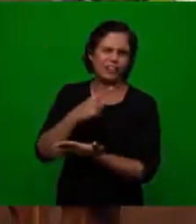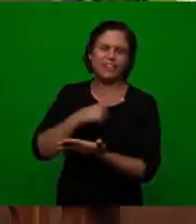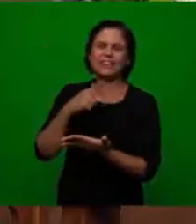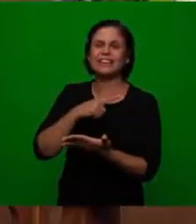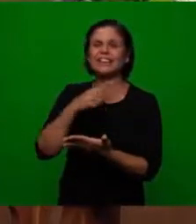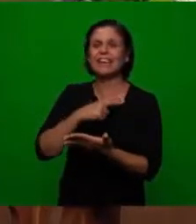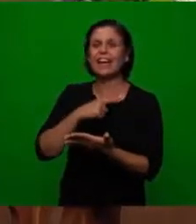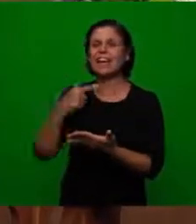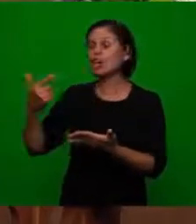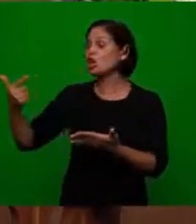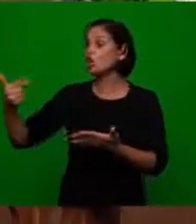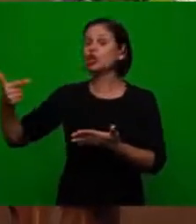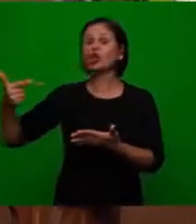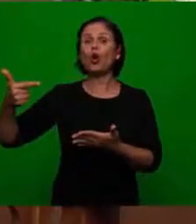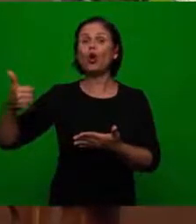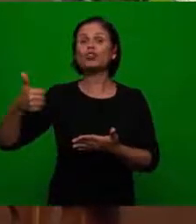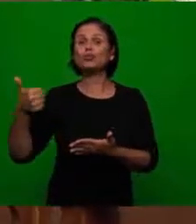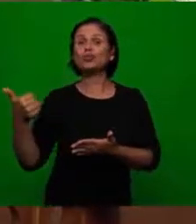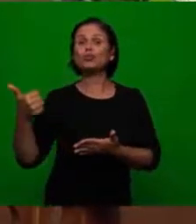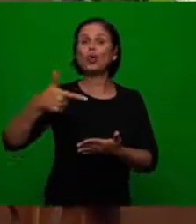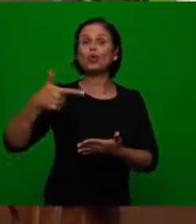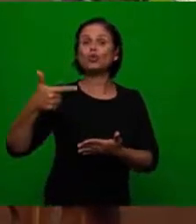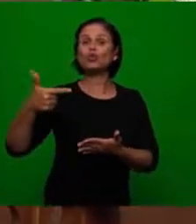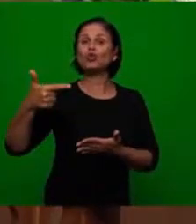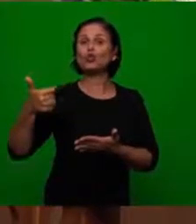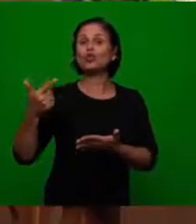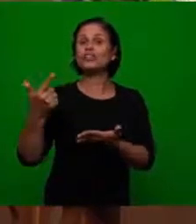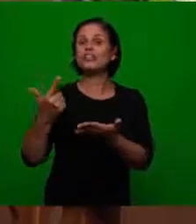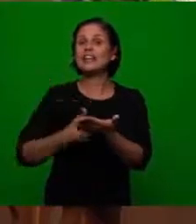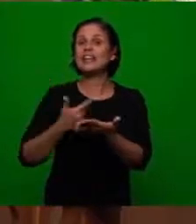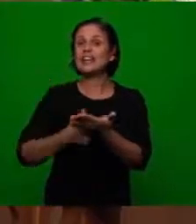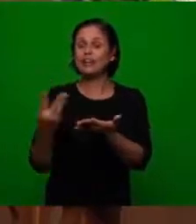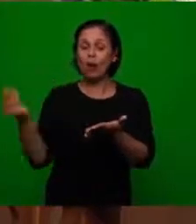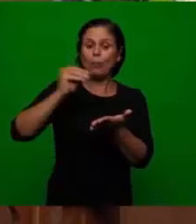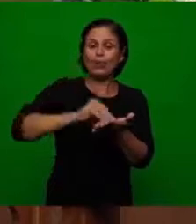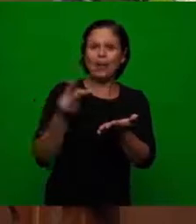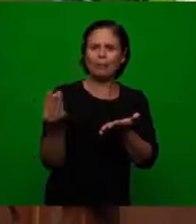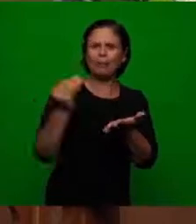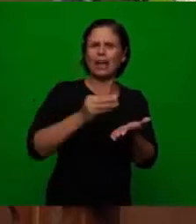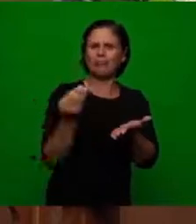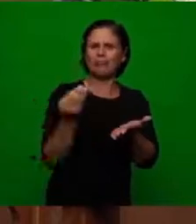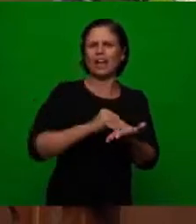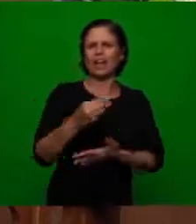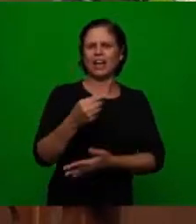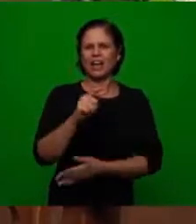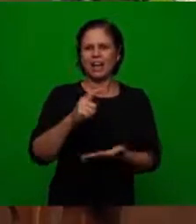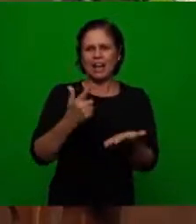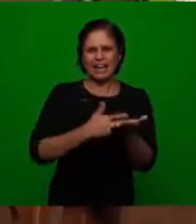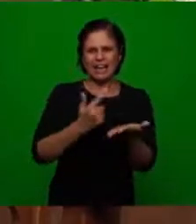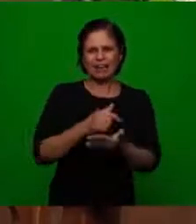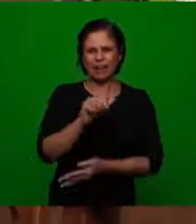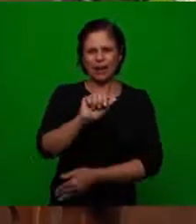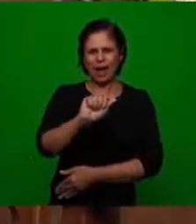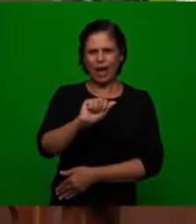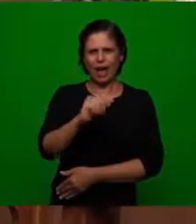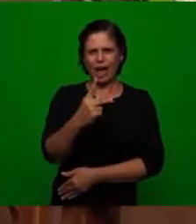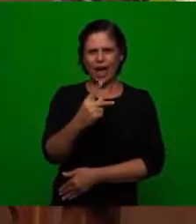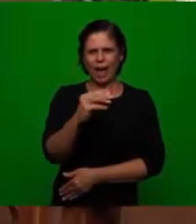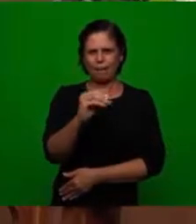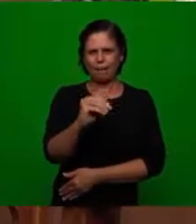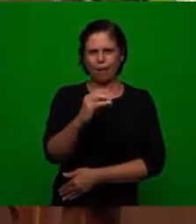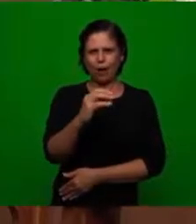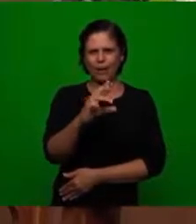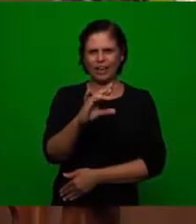that we have is wrong because we have 12 more books to add onto the Bible they are apocrypha books